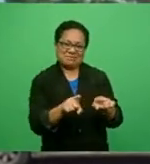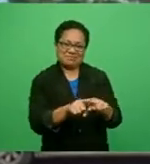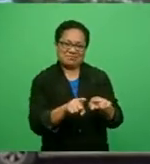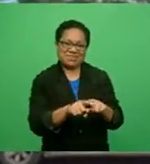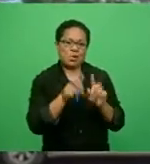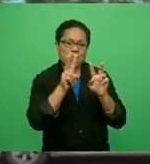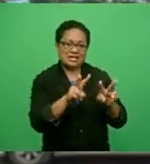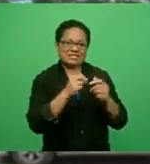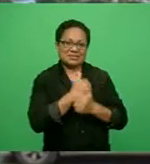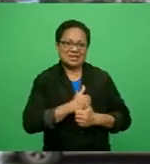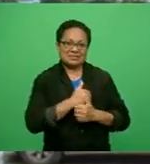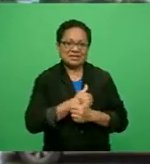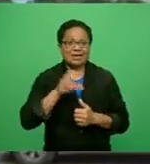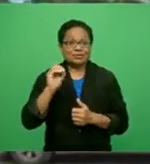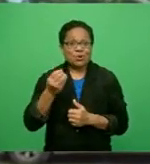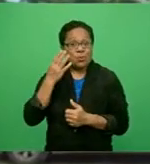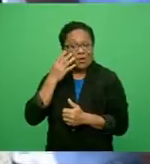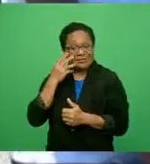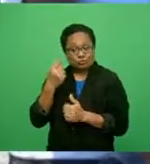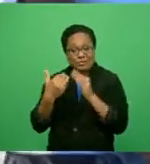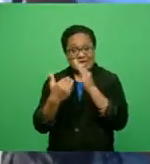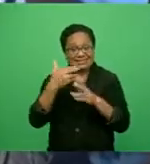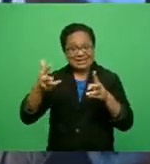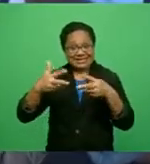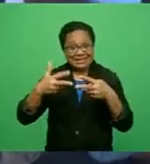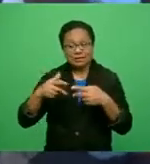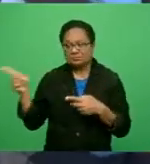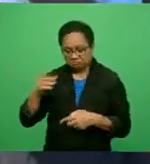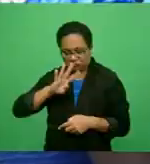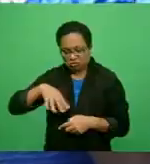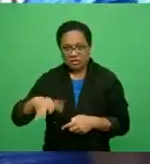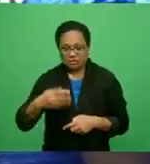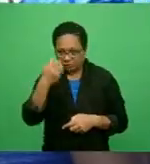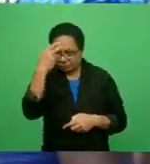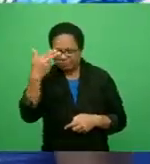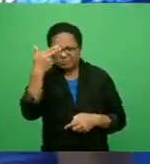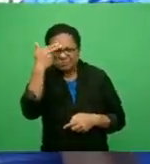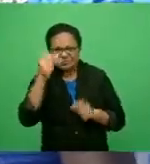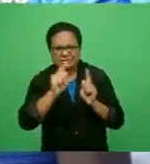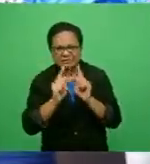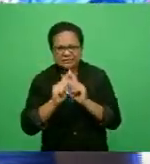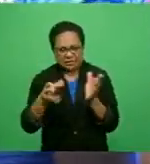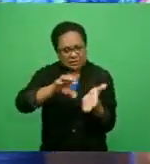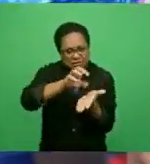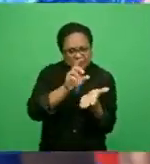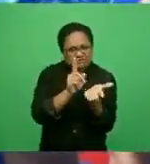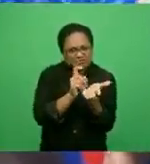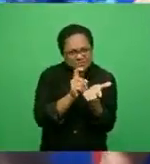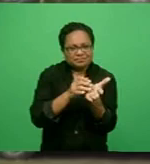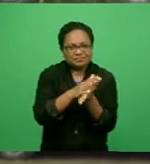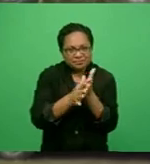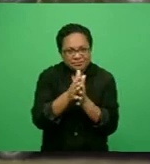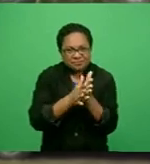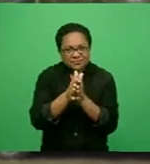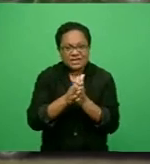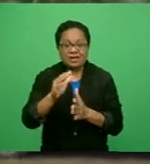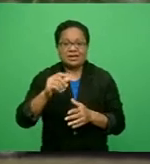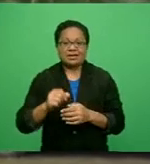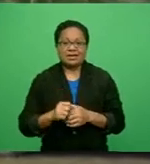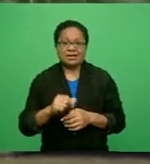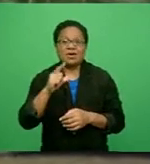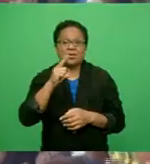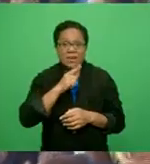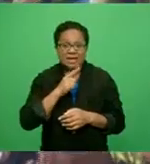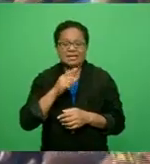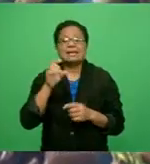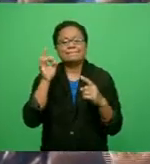Before coming inside, were checked at the front gate and we are also putting on hand sanitizers because as everything goes back to normal, we still have to make sure we stay